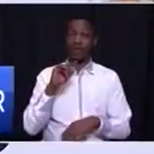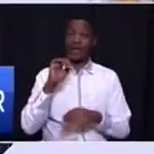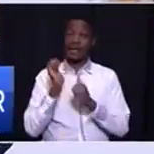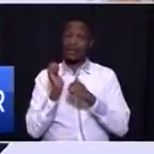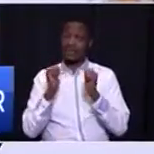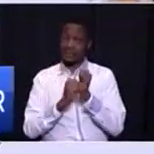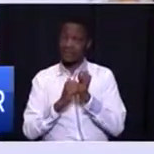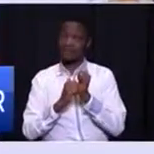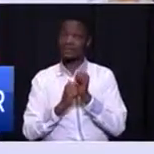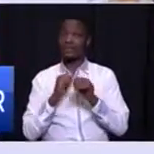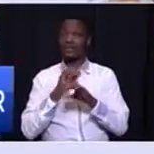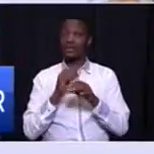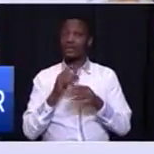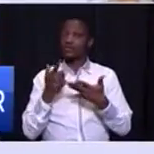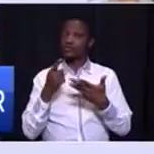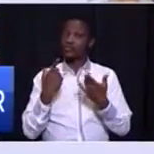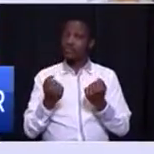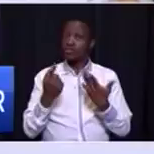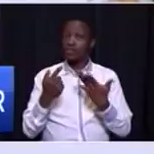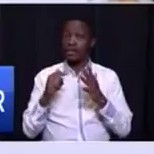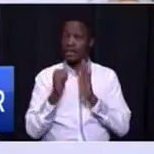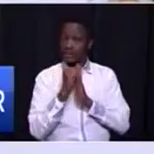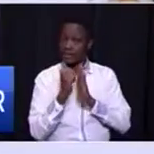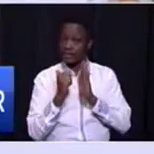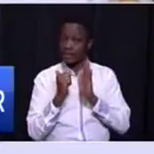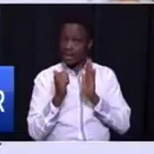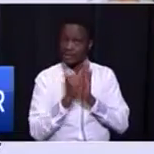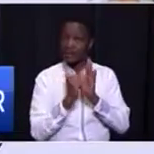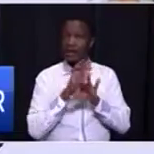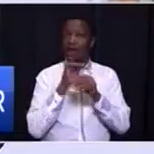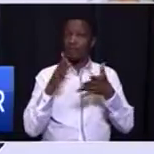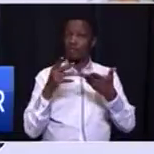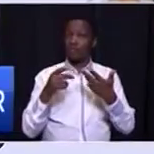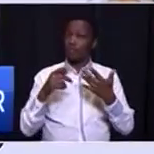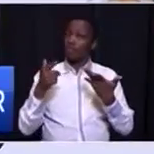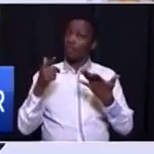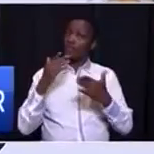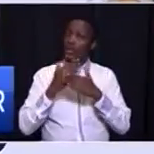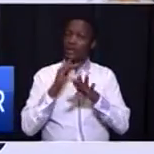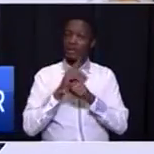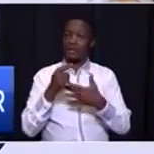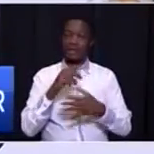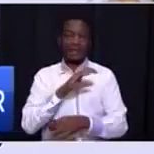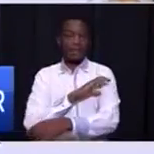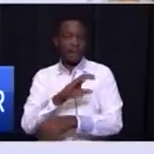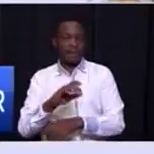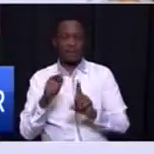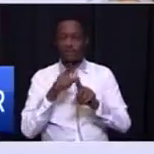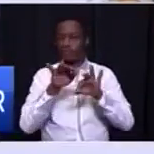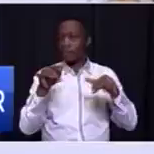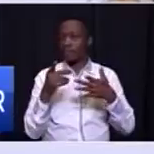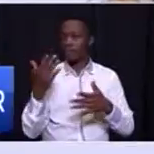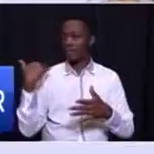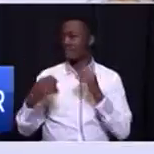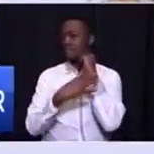an agenda for job creation, spatial transformation and the empowerment of the previously disadvantaged. We